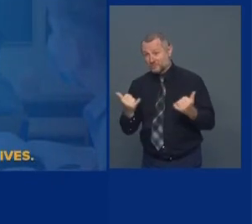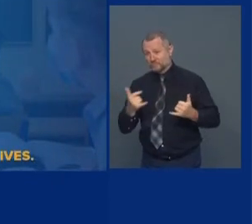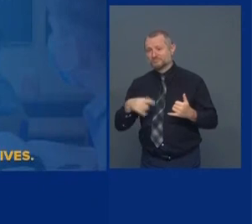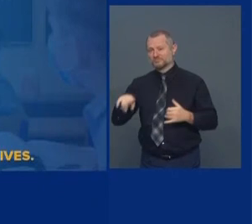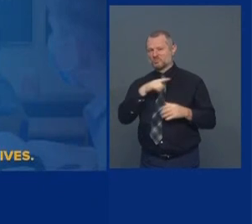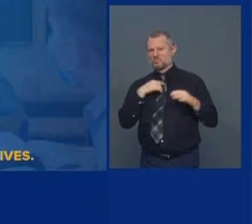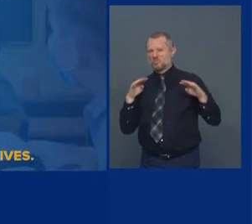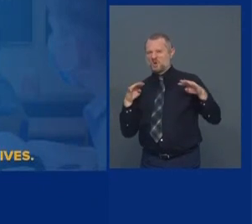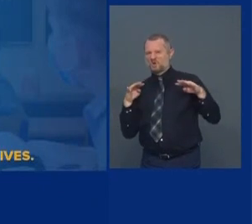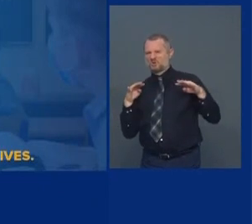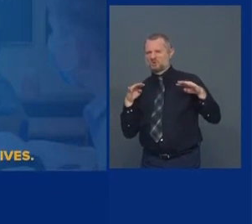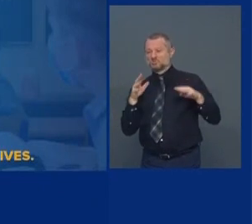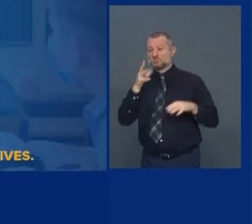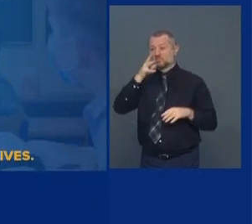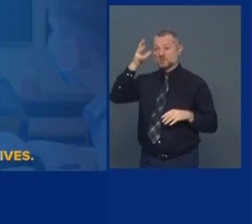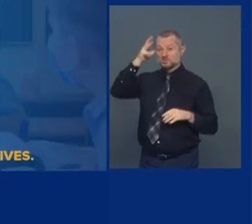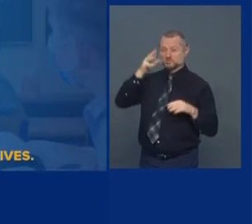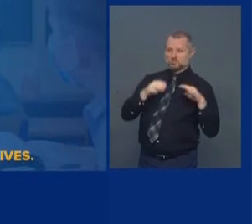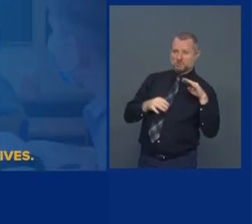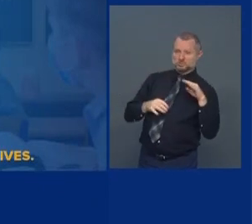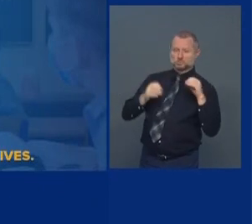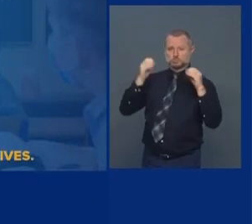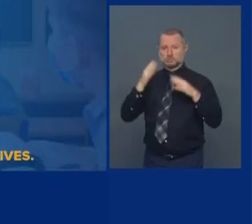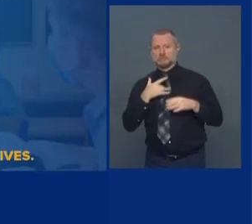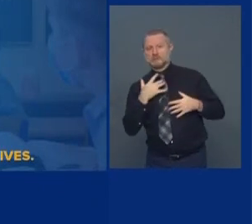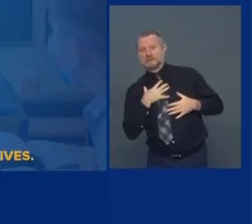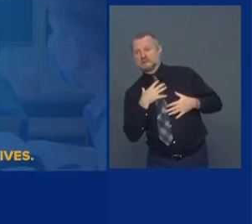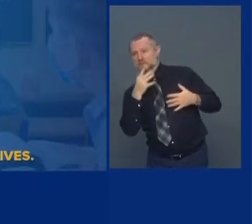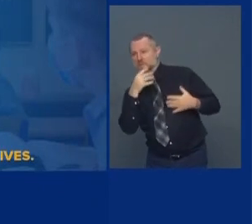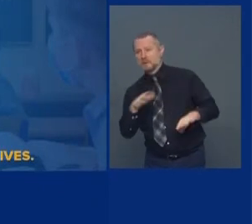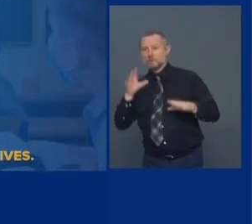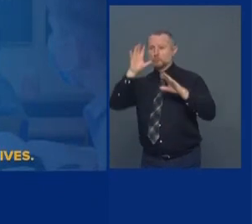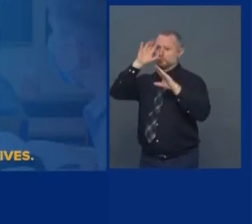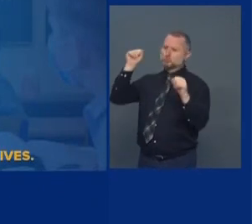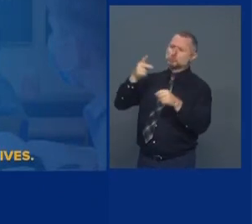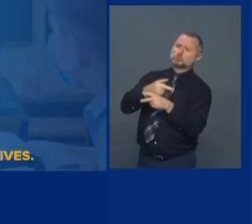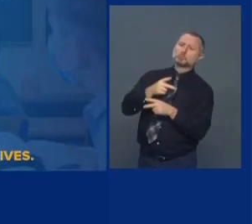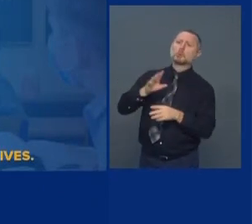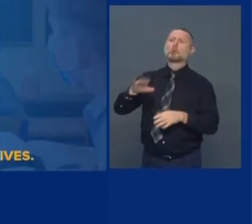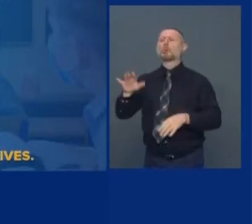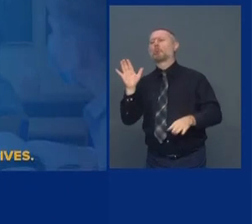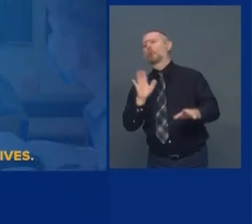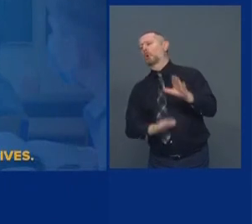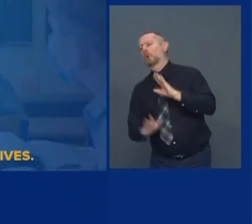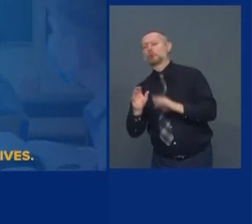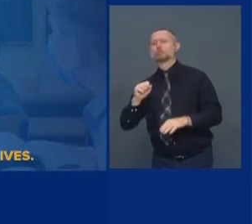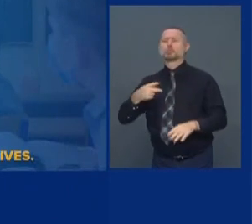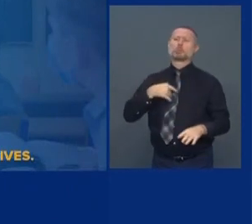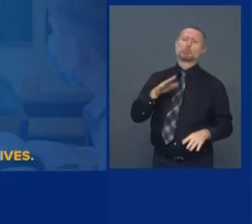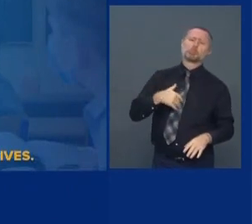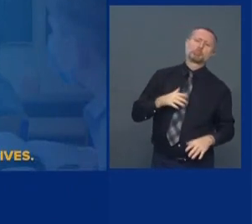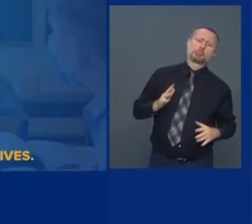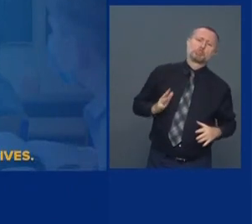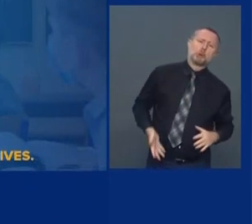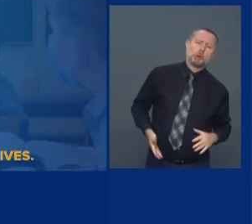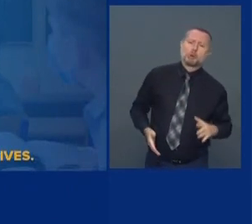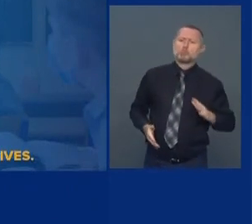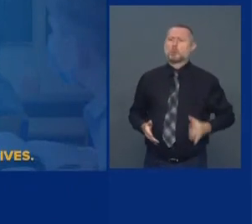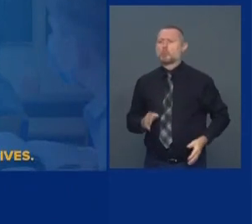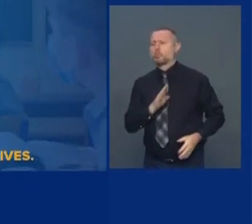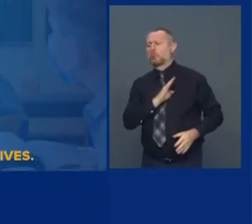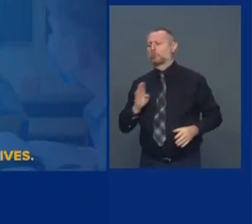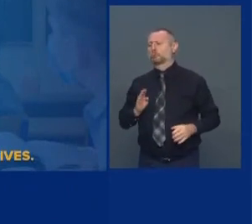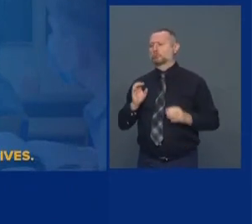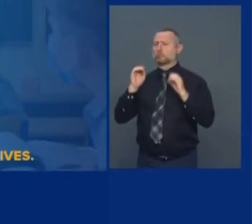teachers don't want reassurances. Don't worry. It'll be fine. Board of Education said this.